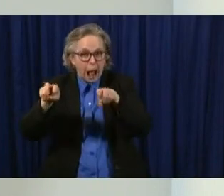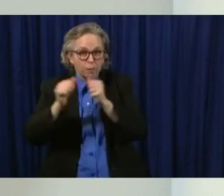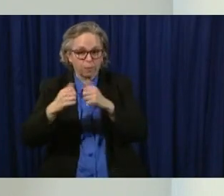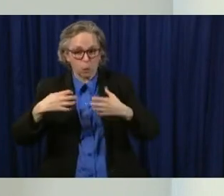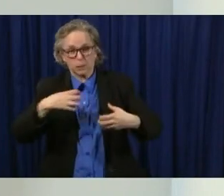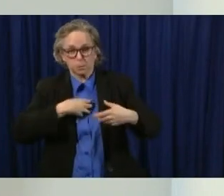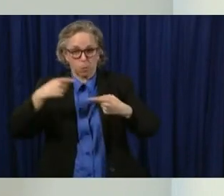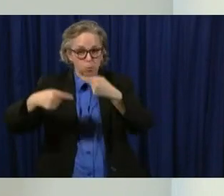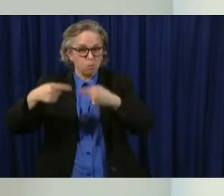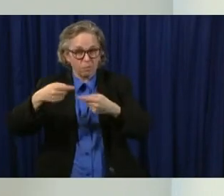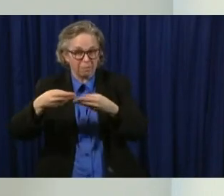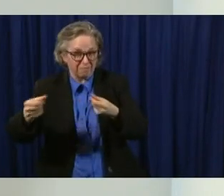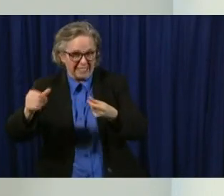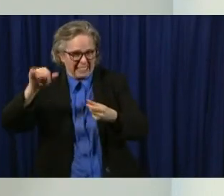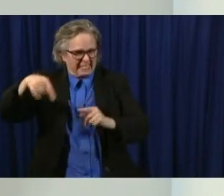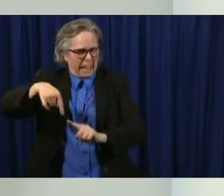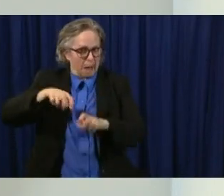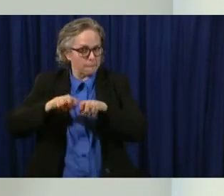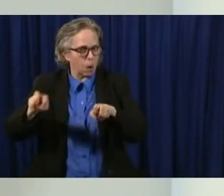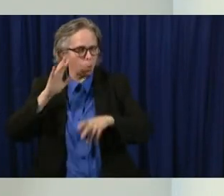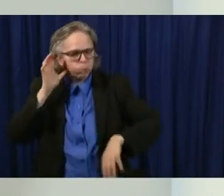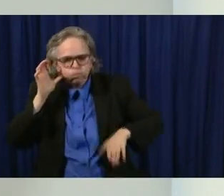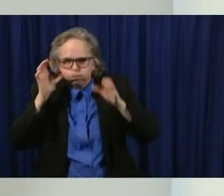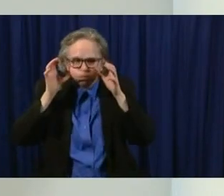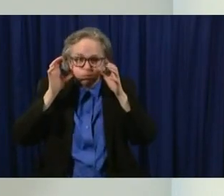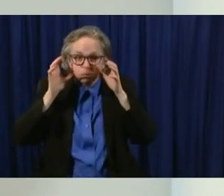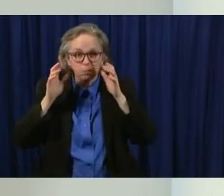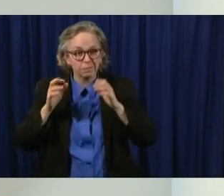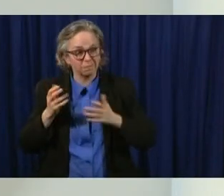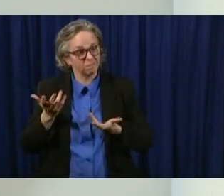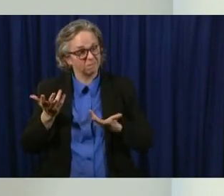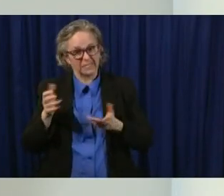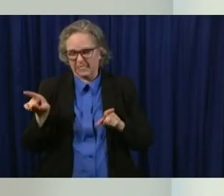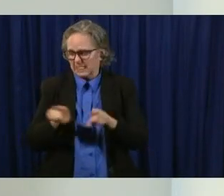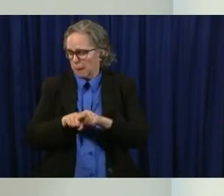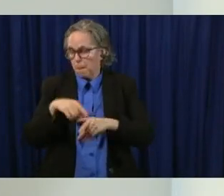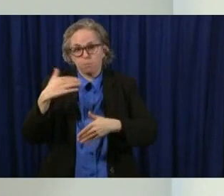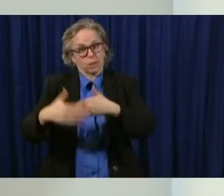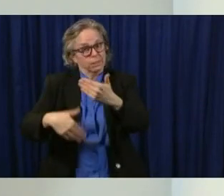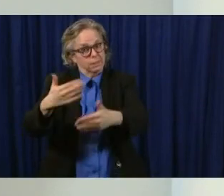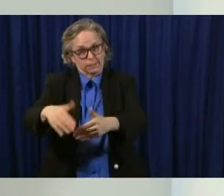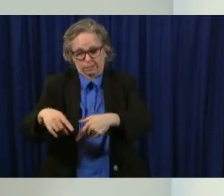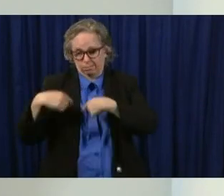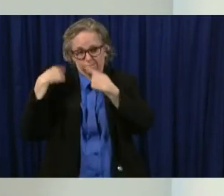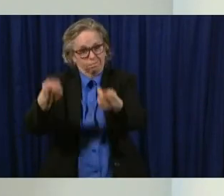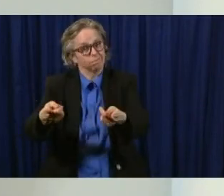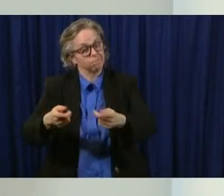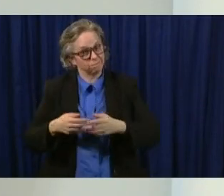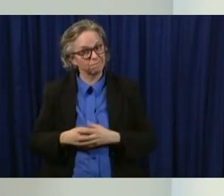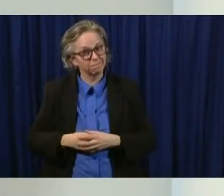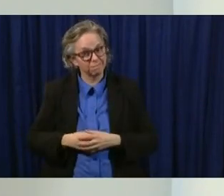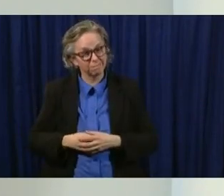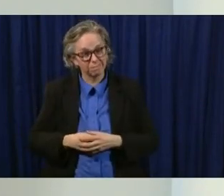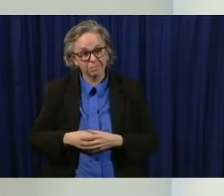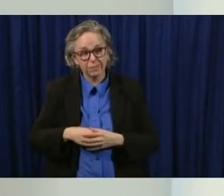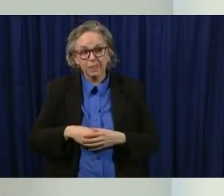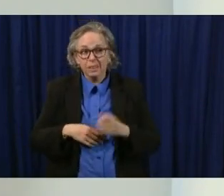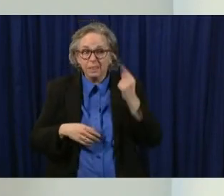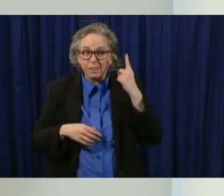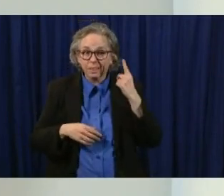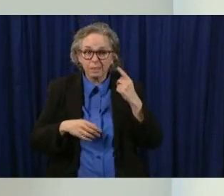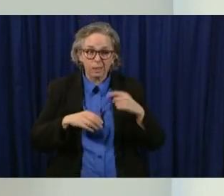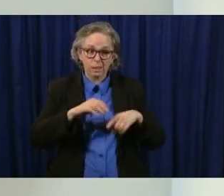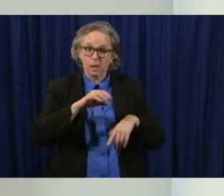the same uh the same process as we've had in the past uh and that worked well ohioans ohio businesses were very compliant